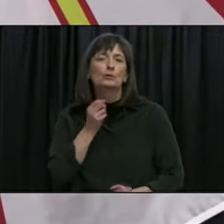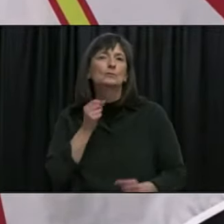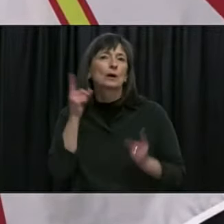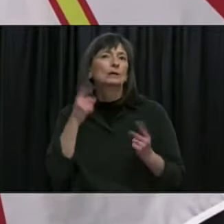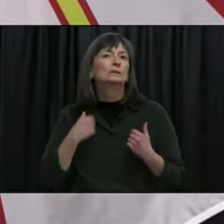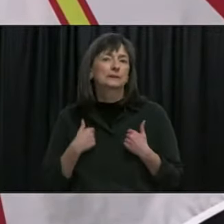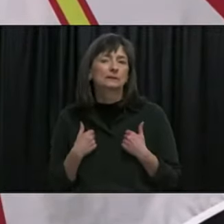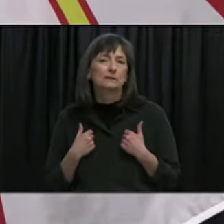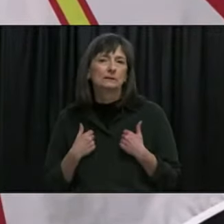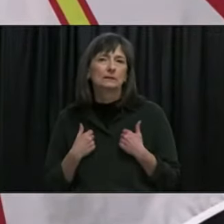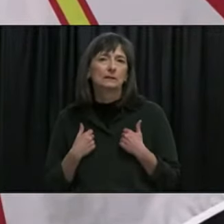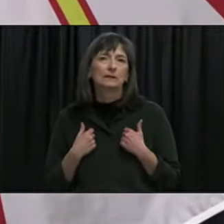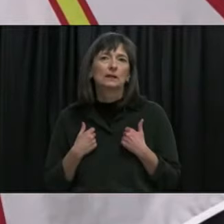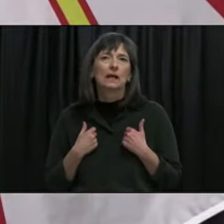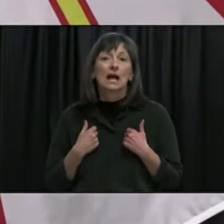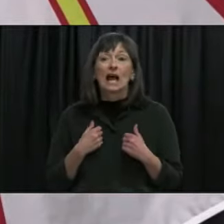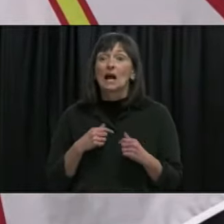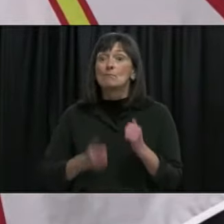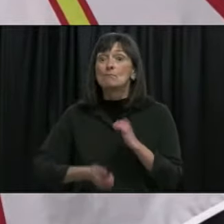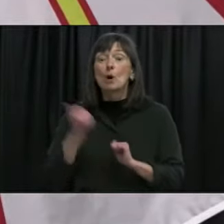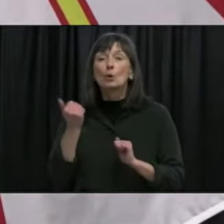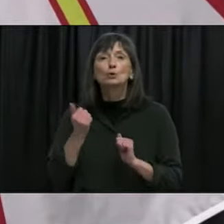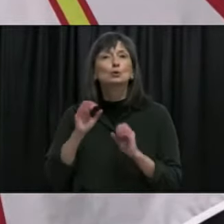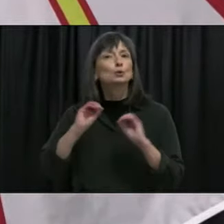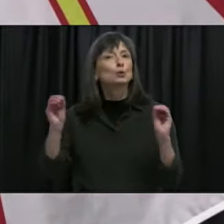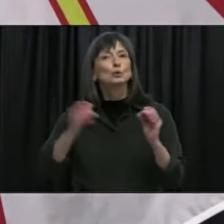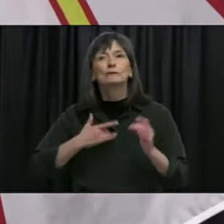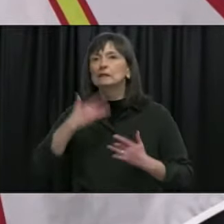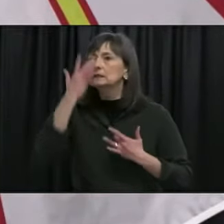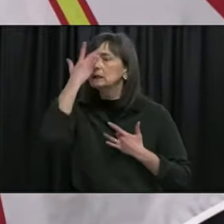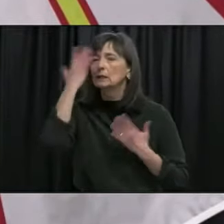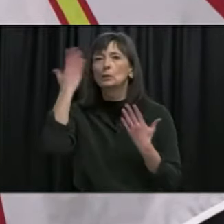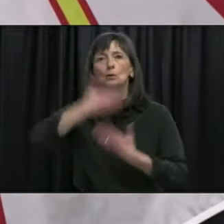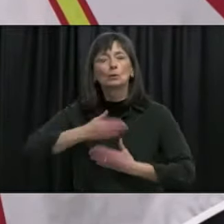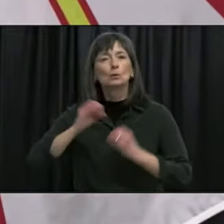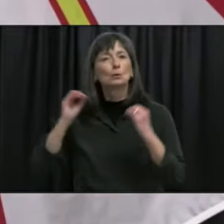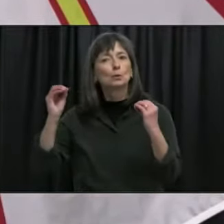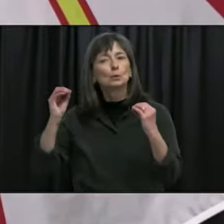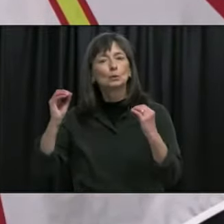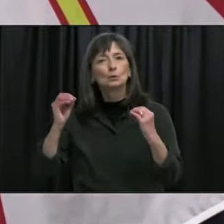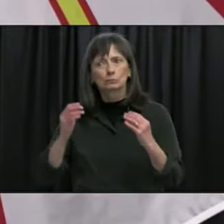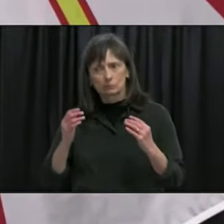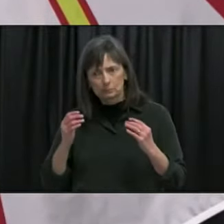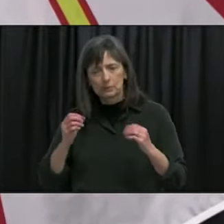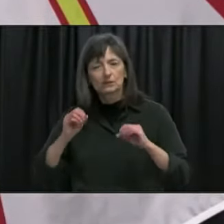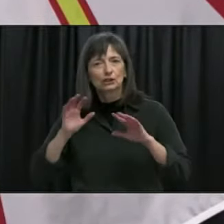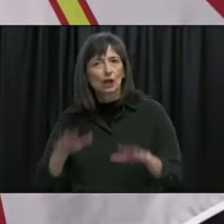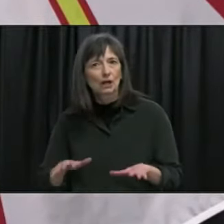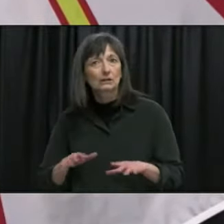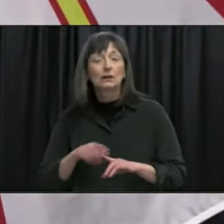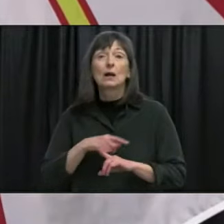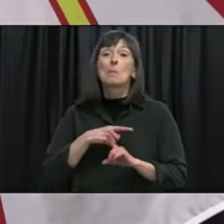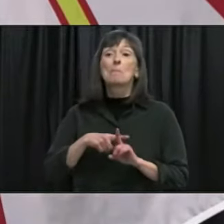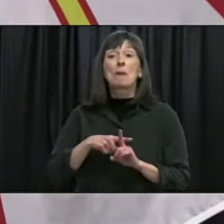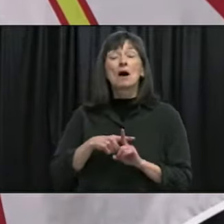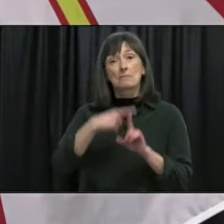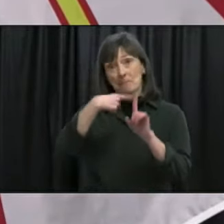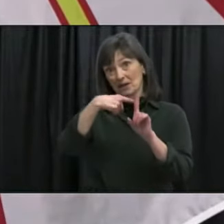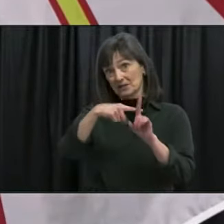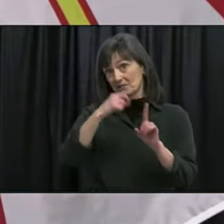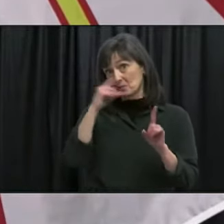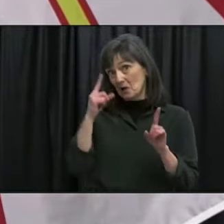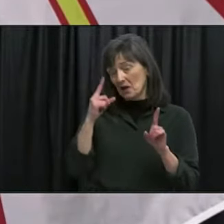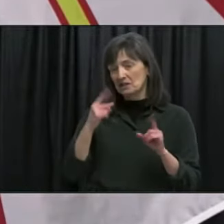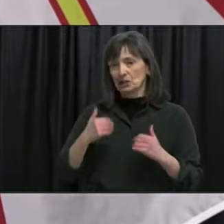that so much of it was asymptomatic and I was also pleasantly surprised in how the population reacted to it particularly a